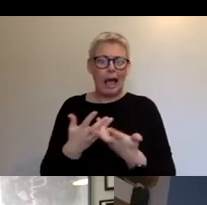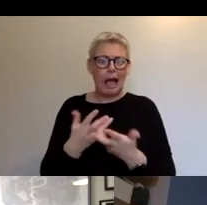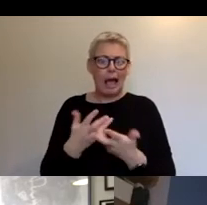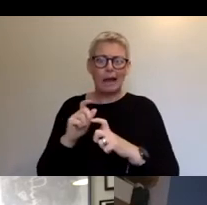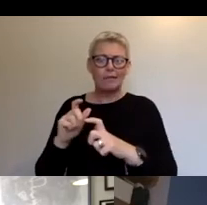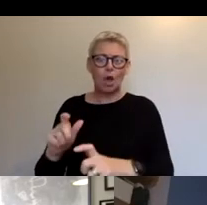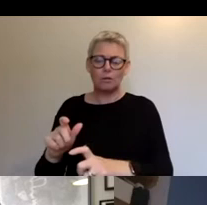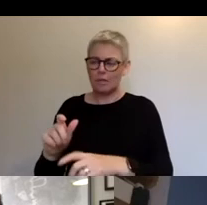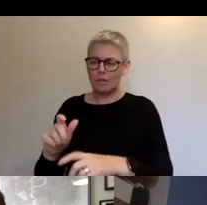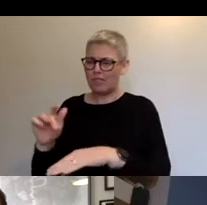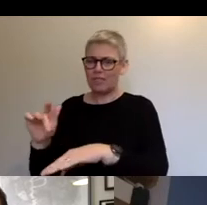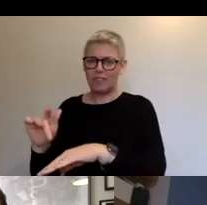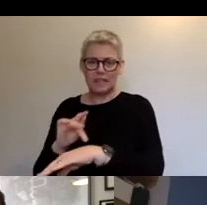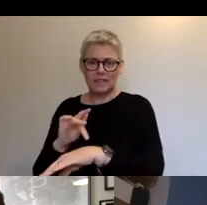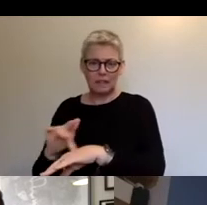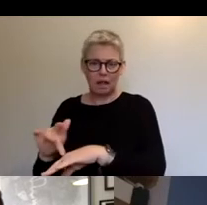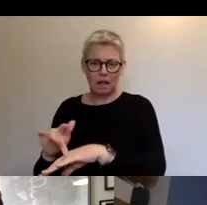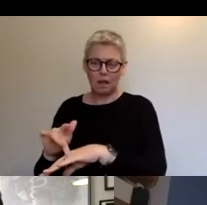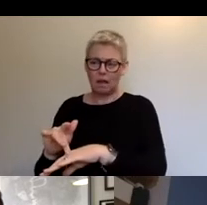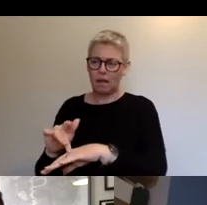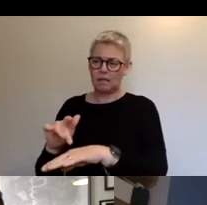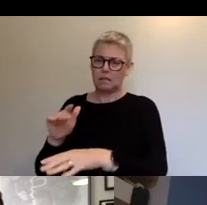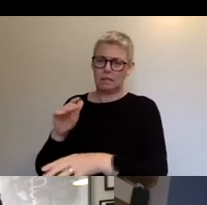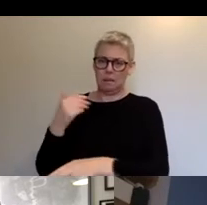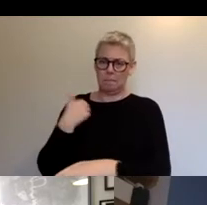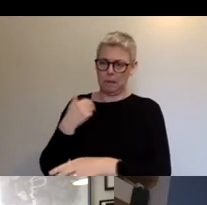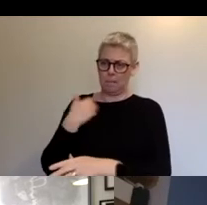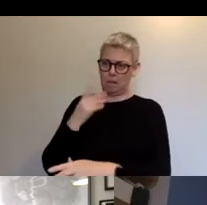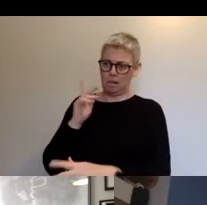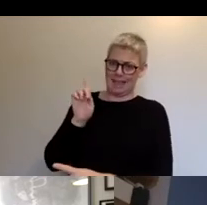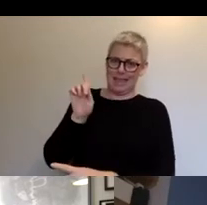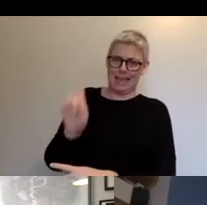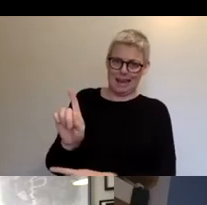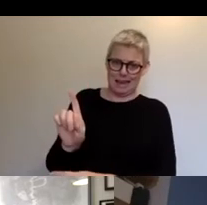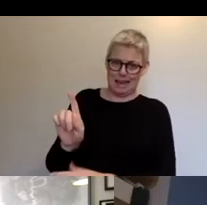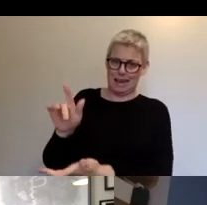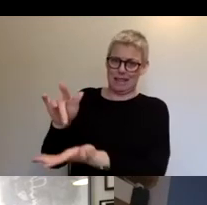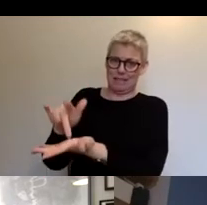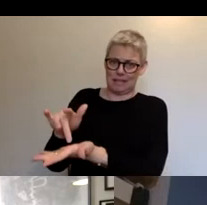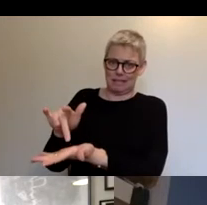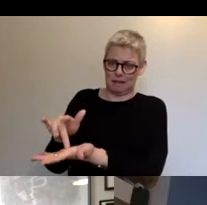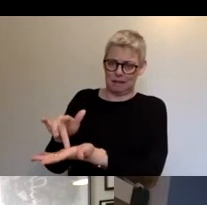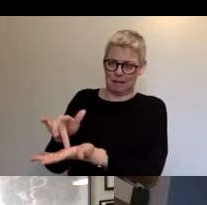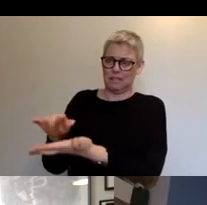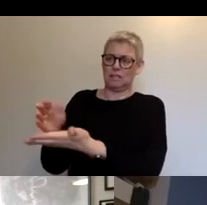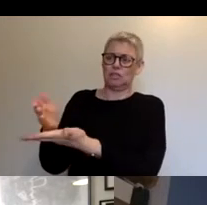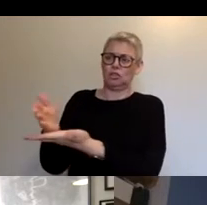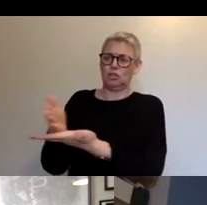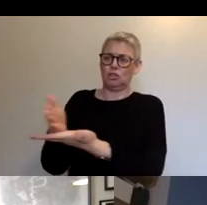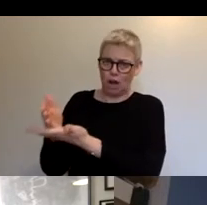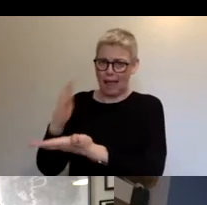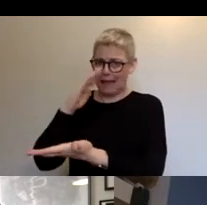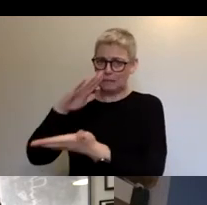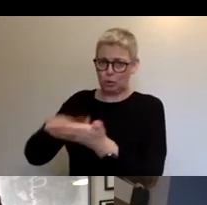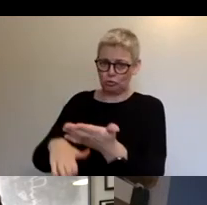theatre, which is people coming to a place to connect while they share an experience? How do we do that when